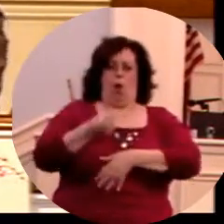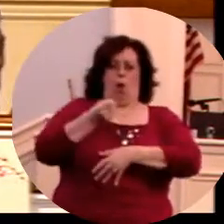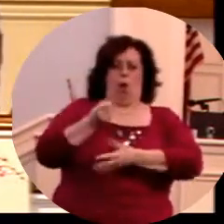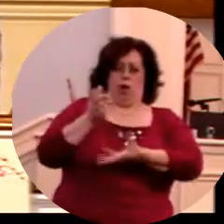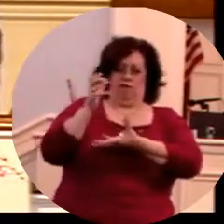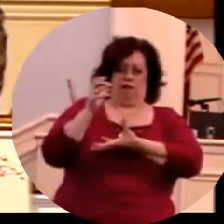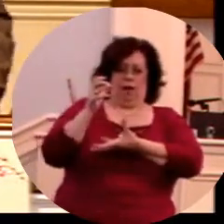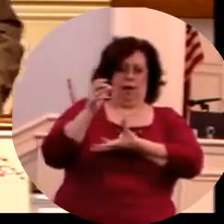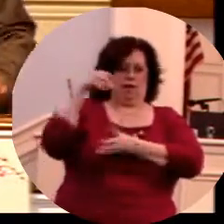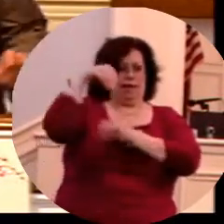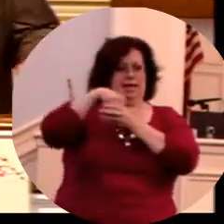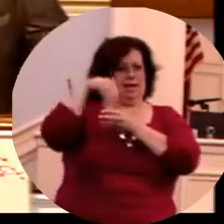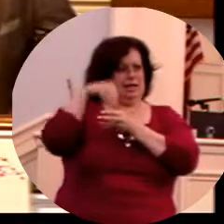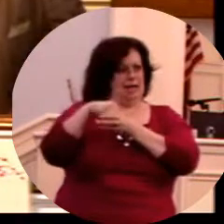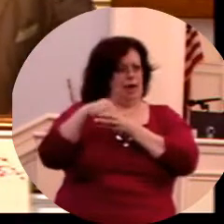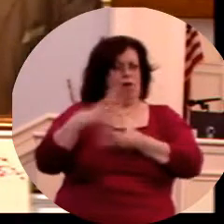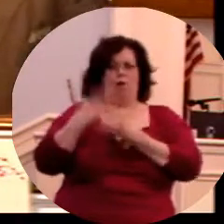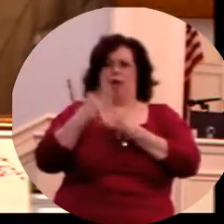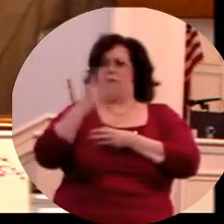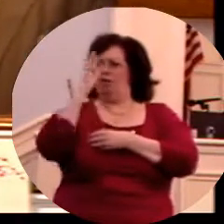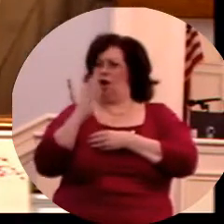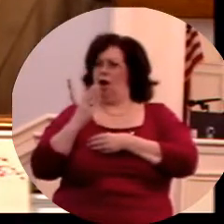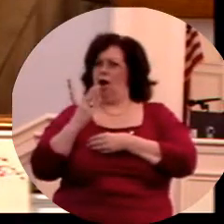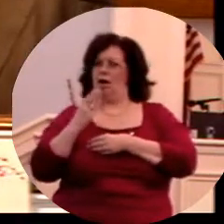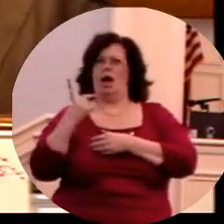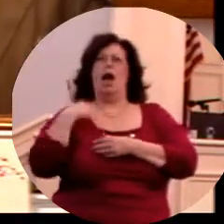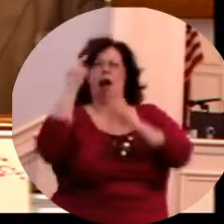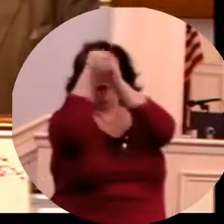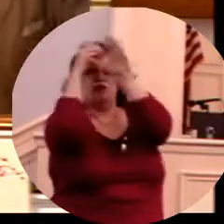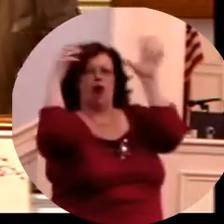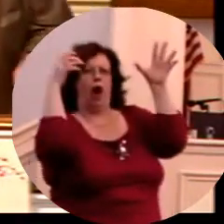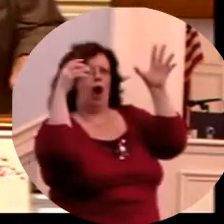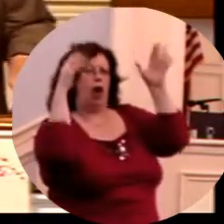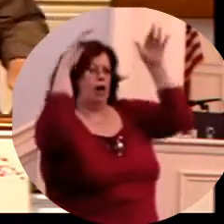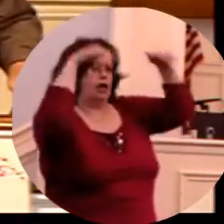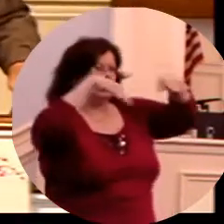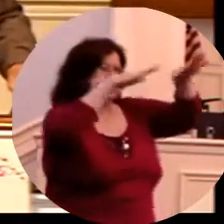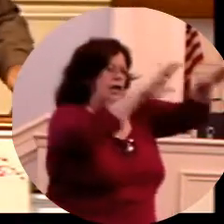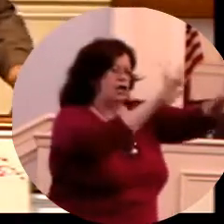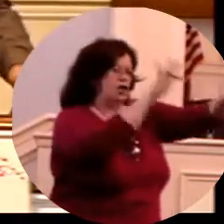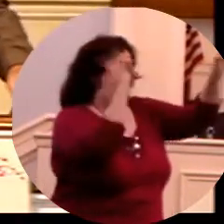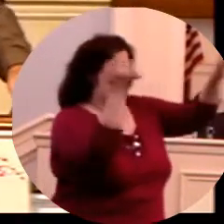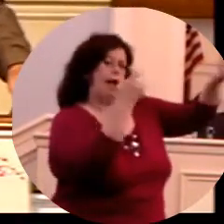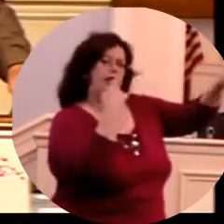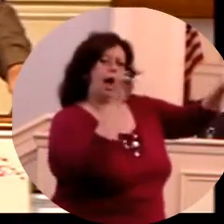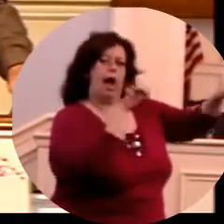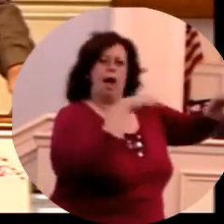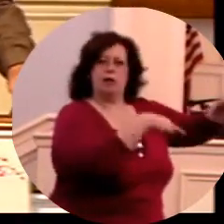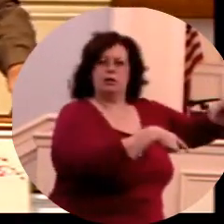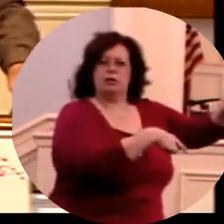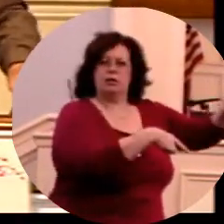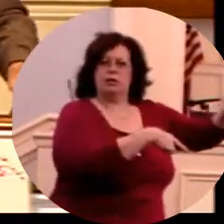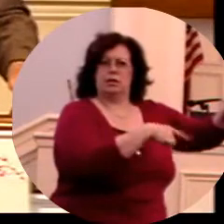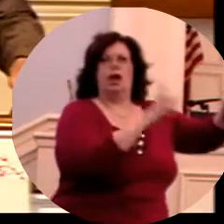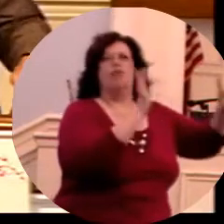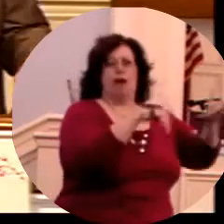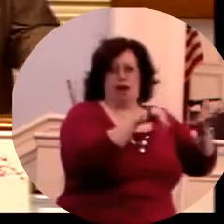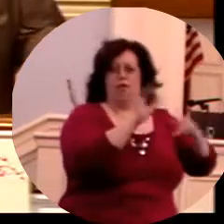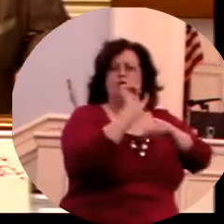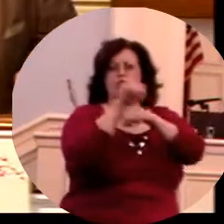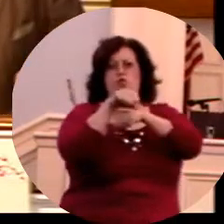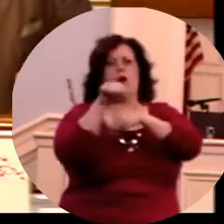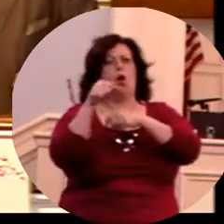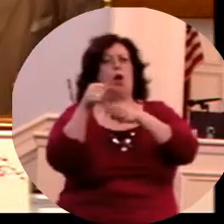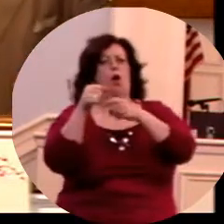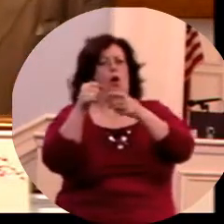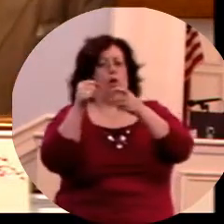of God. And I saw, as it were, a sea of glass mingled with fire, and them that had gotten the victory over the beast, and over